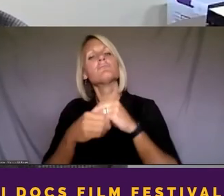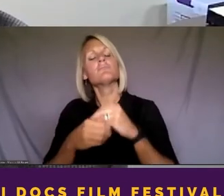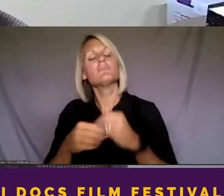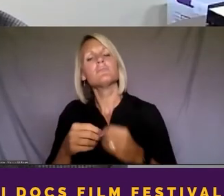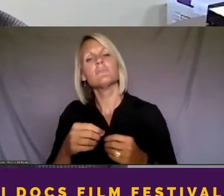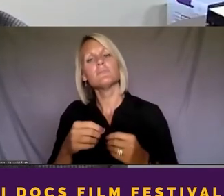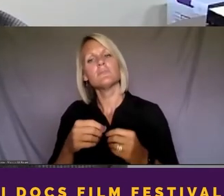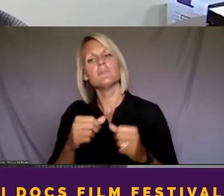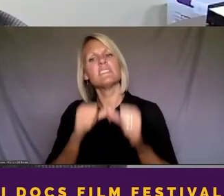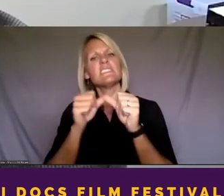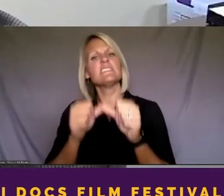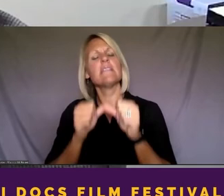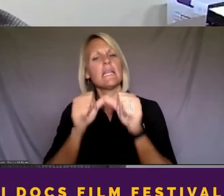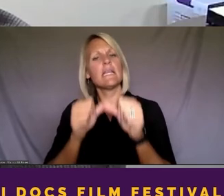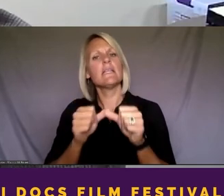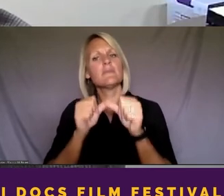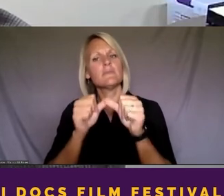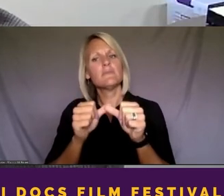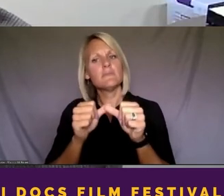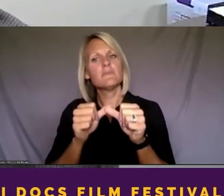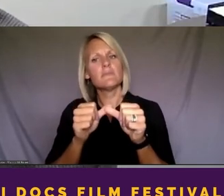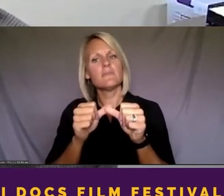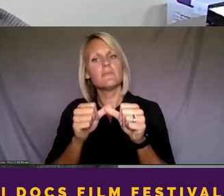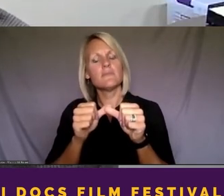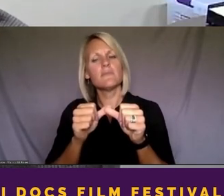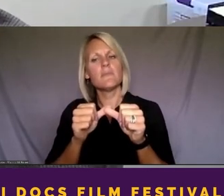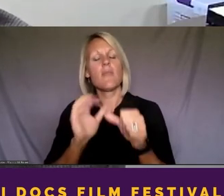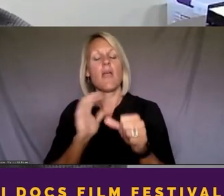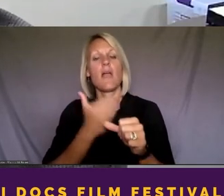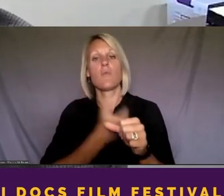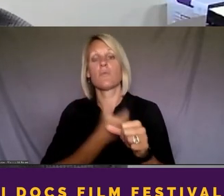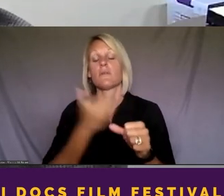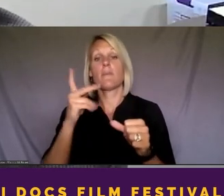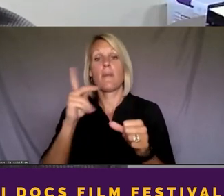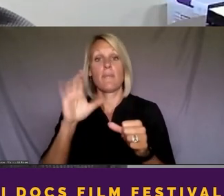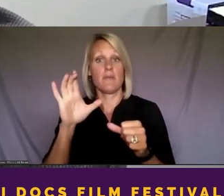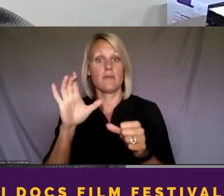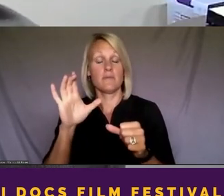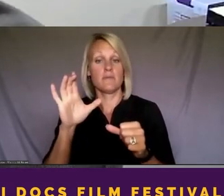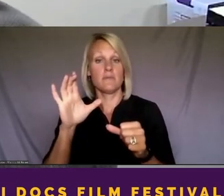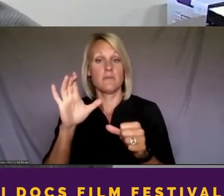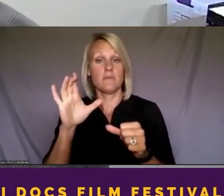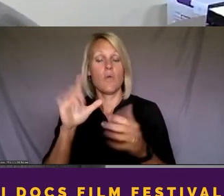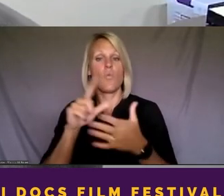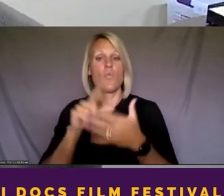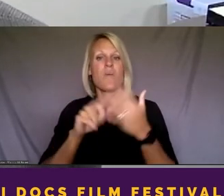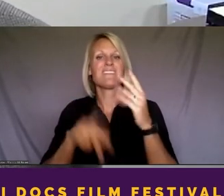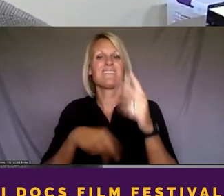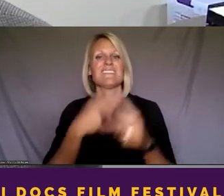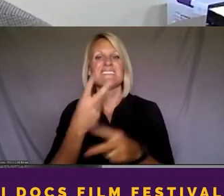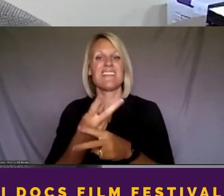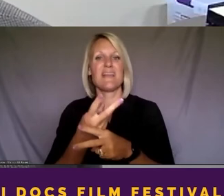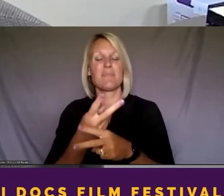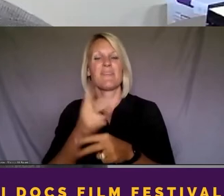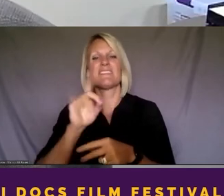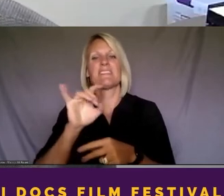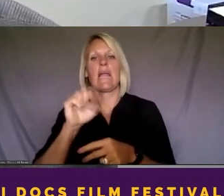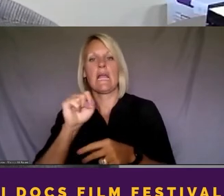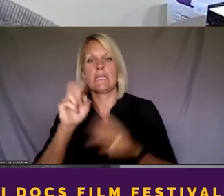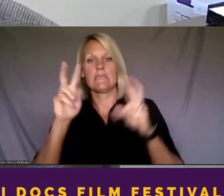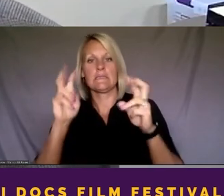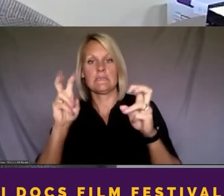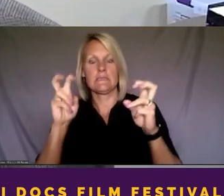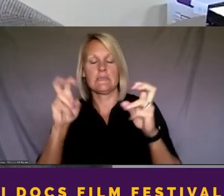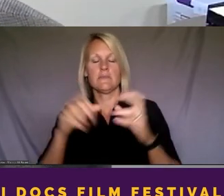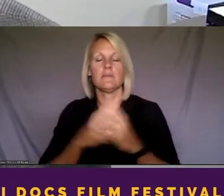that our viewing public in general feeds on, it's punditry. It's, it's nightly